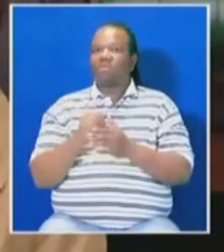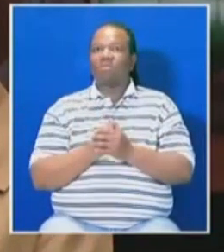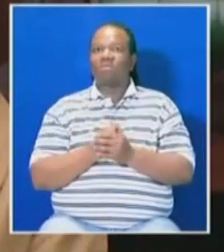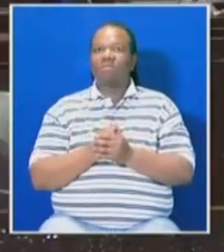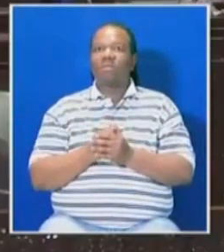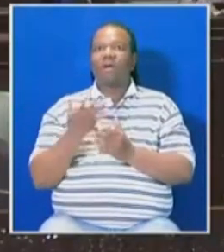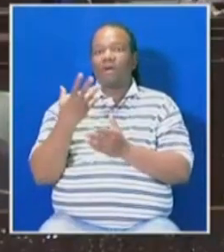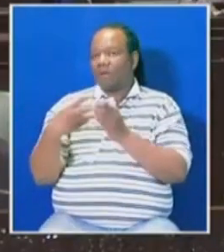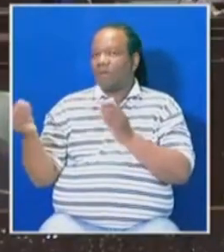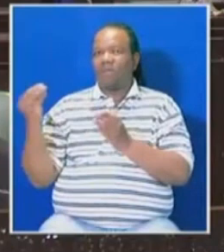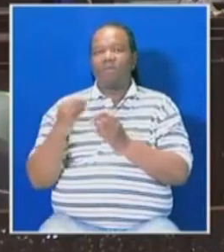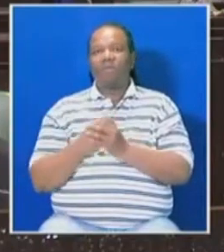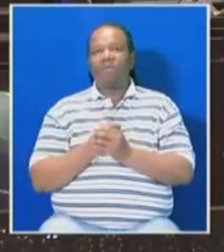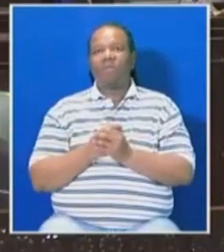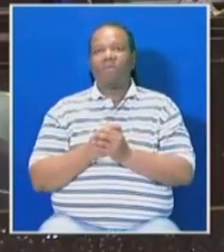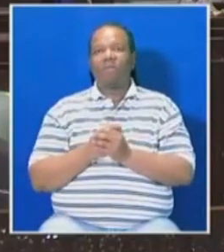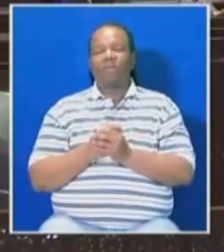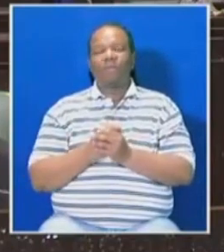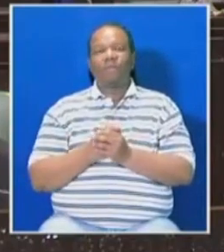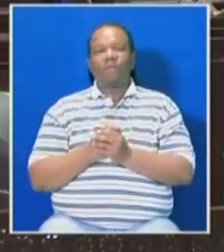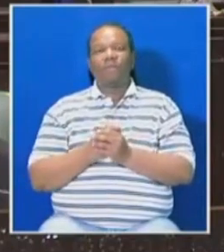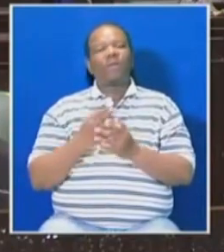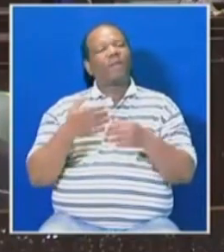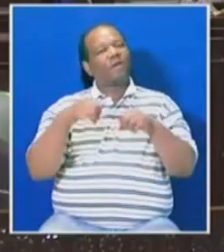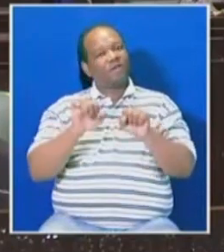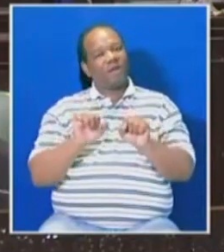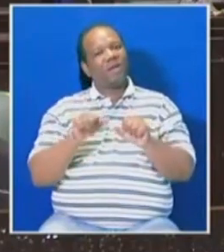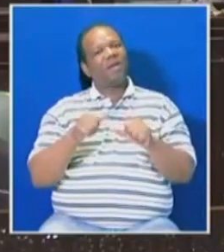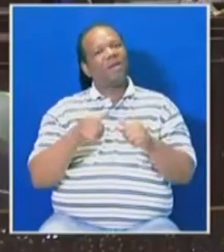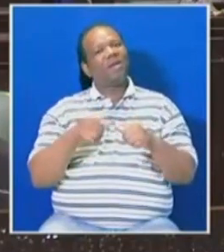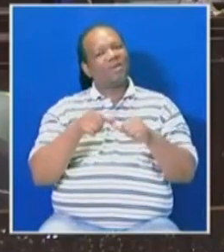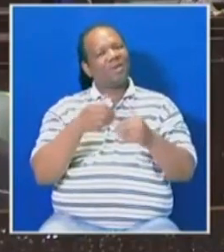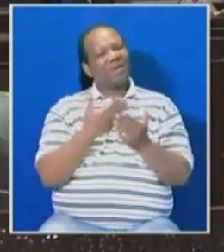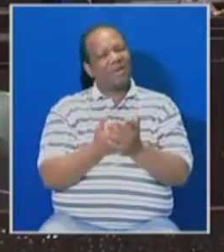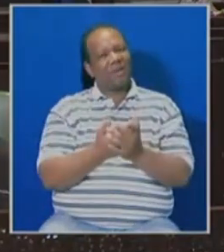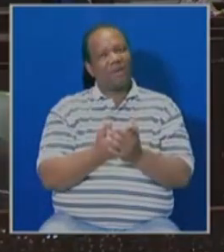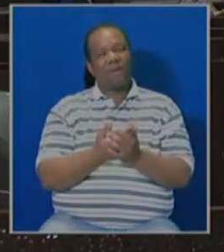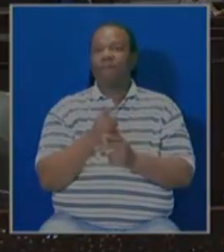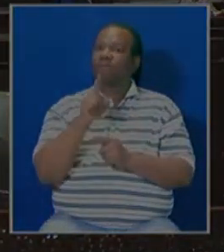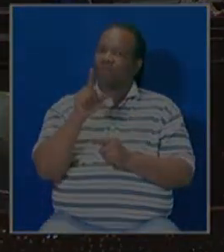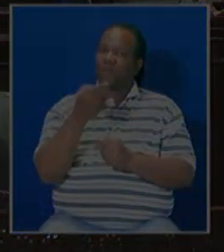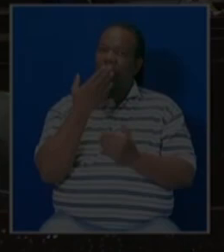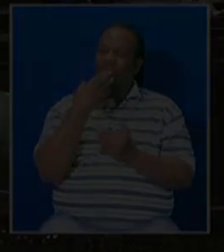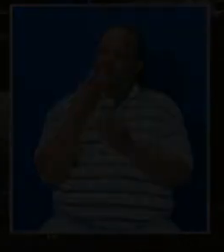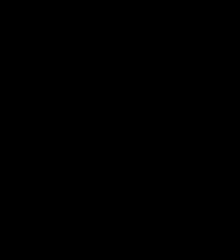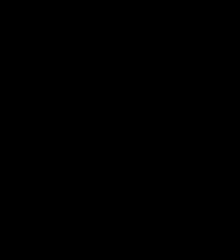Please withdraw from the house. Check and continue. withdraw from the house.